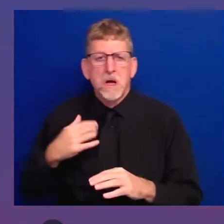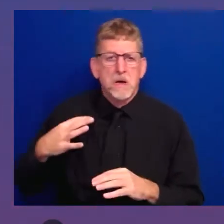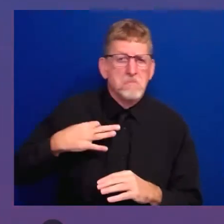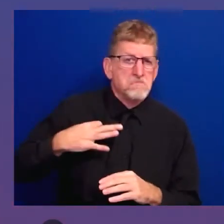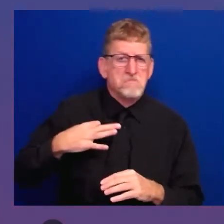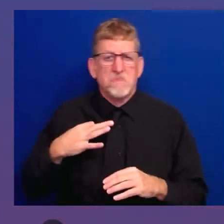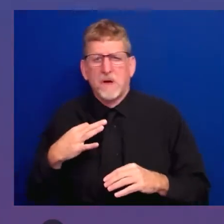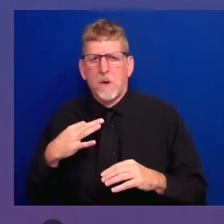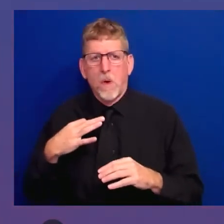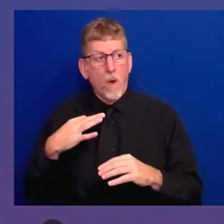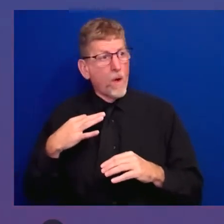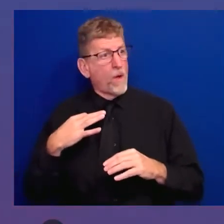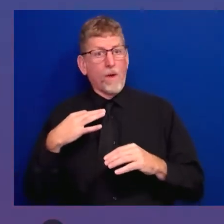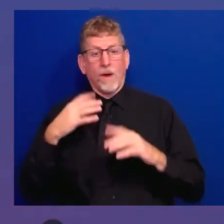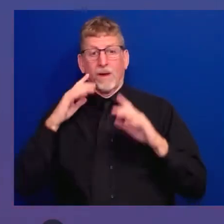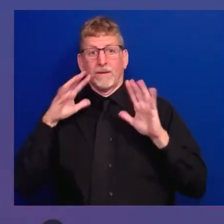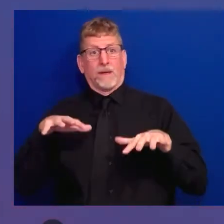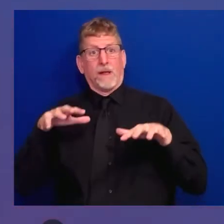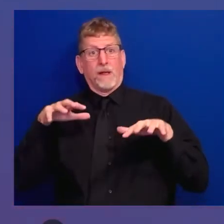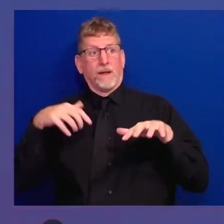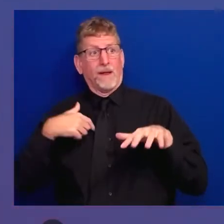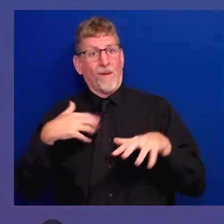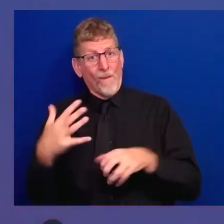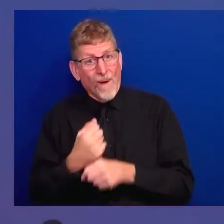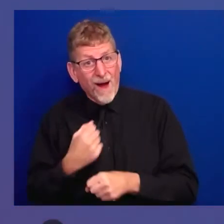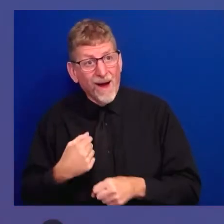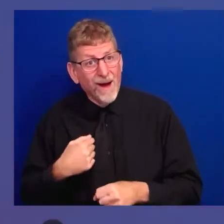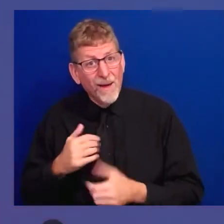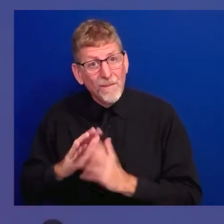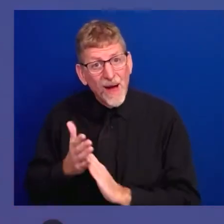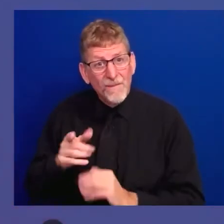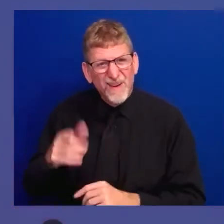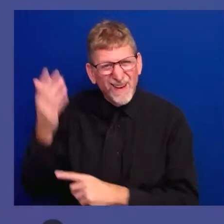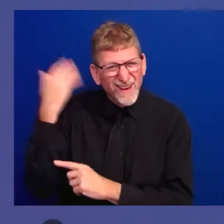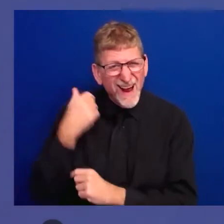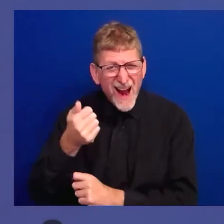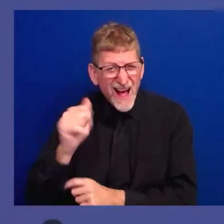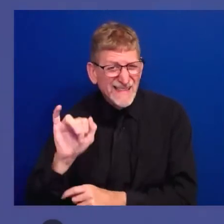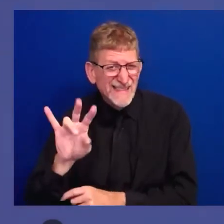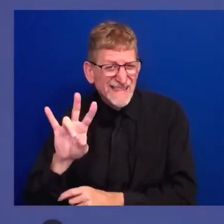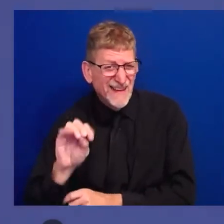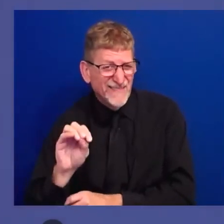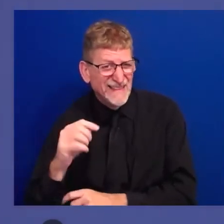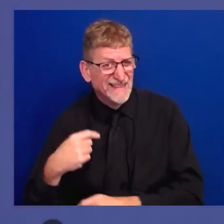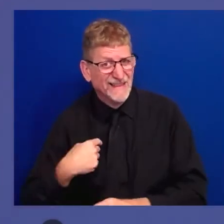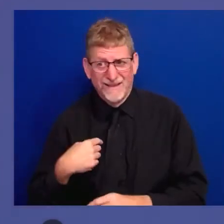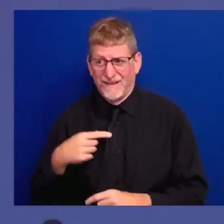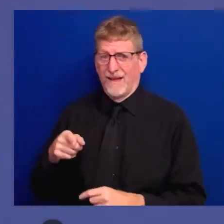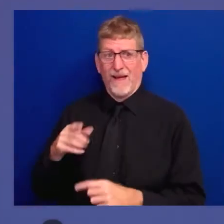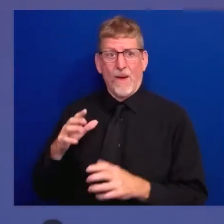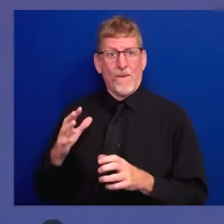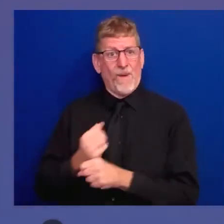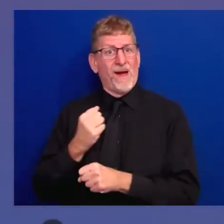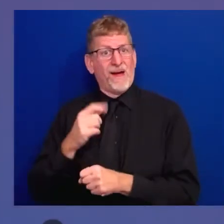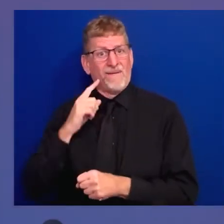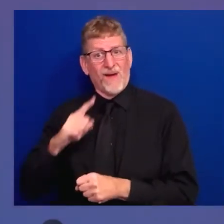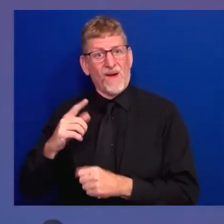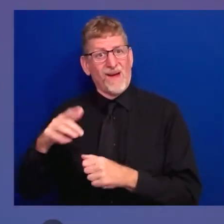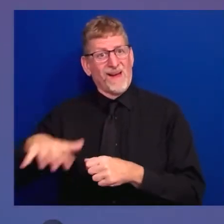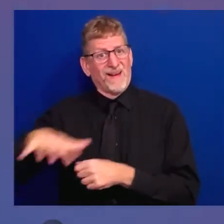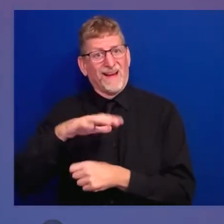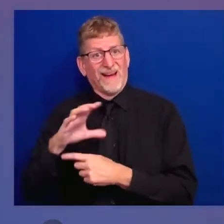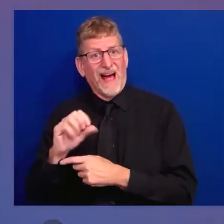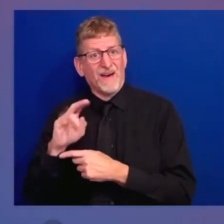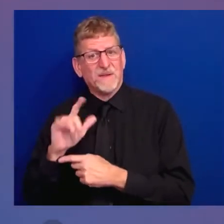And they reapportioned me. was in 1970. I got reapportioned from a four-year term to a two-year term because my, the opposition party